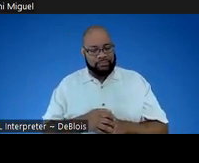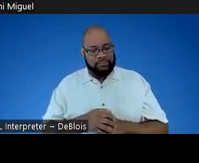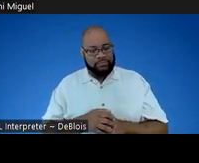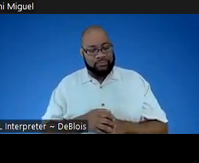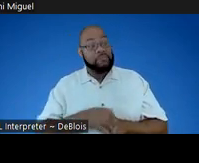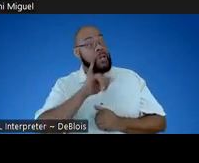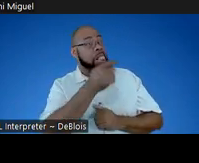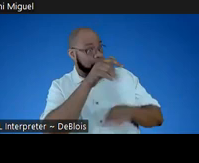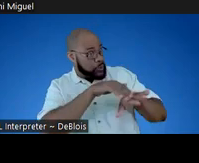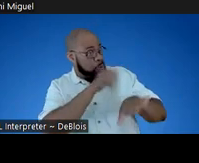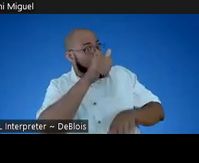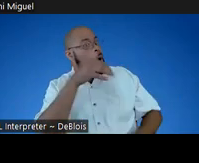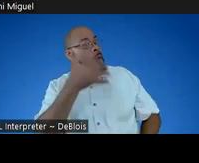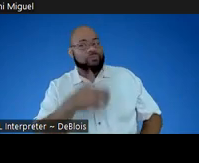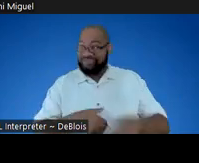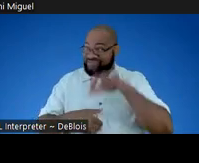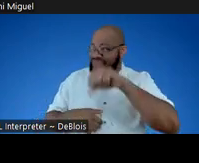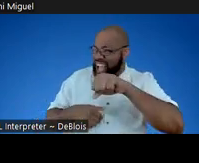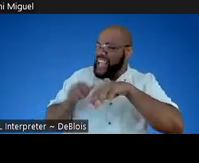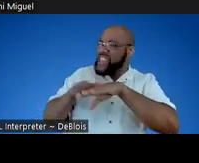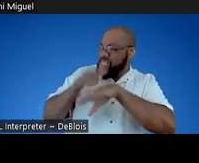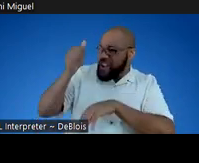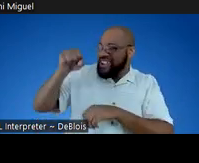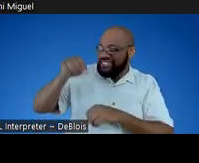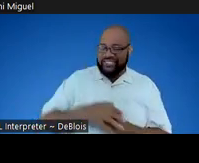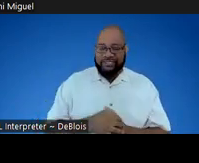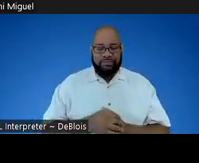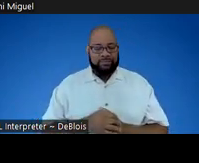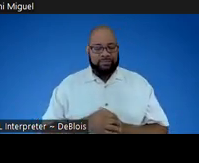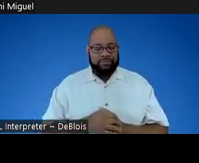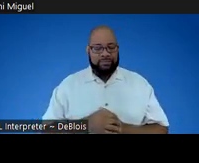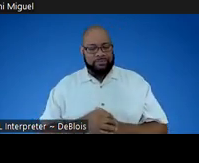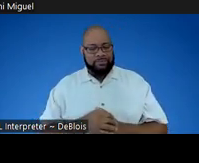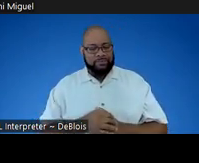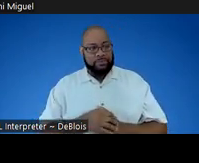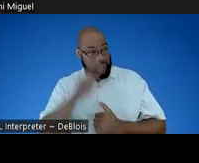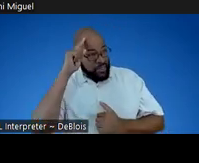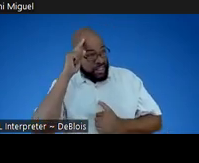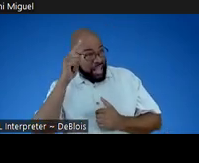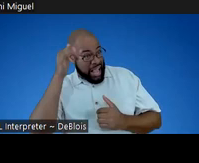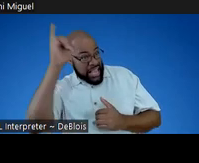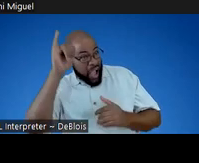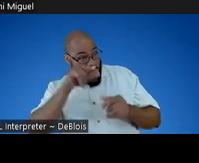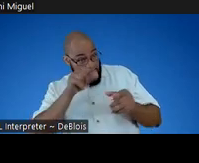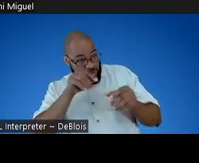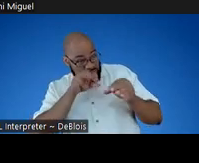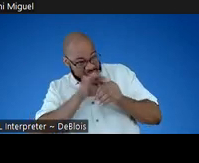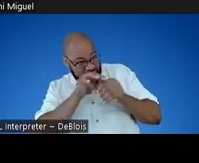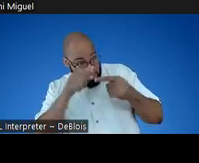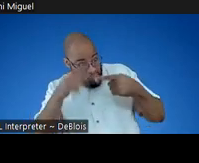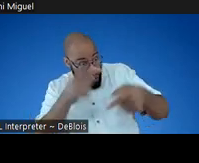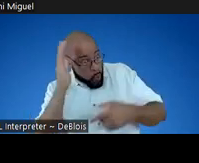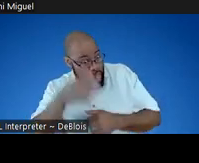Oh, a little bit slower. Yeah, a little bit slower. Do you think this cow will fit down the ramp? Will it roll?